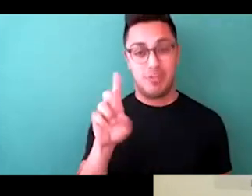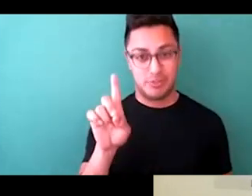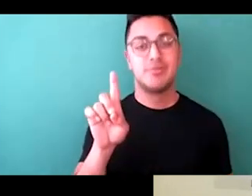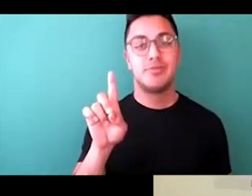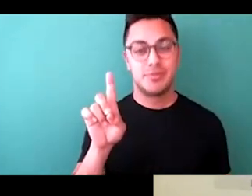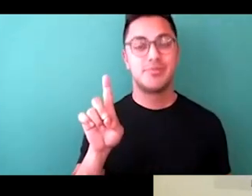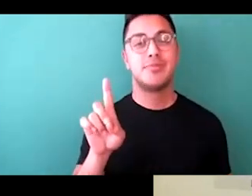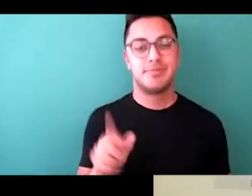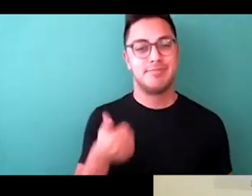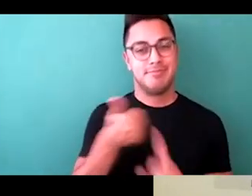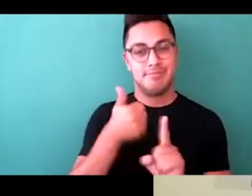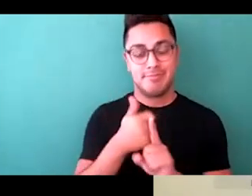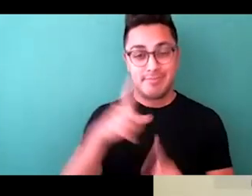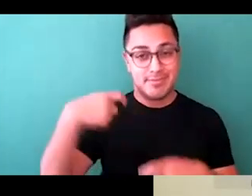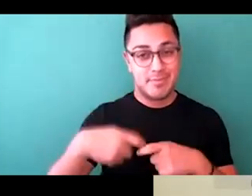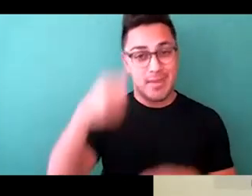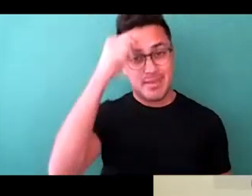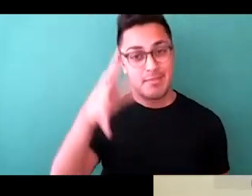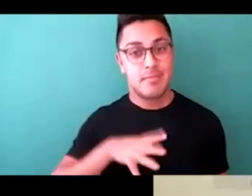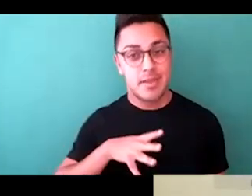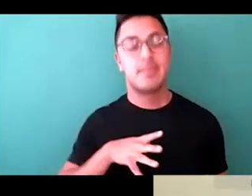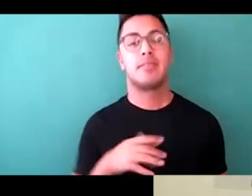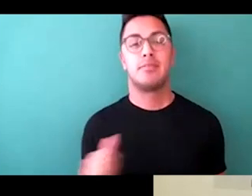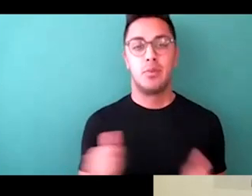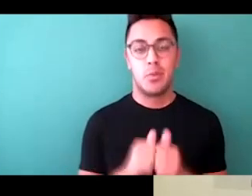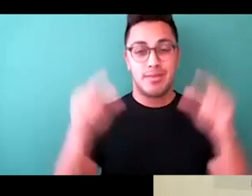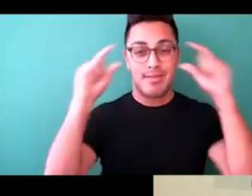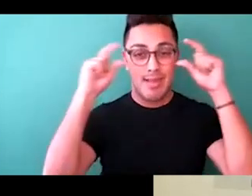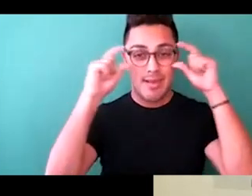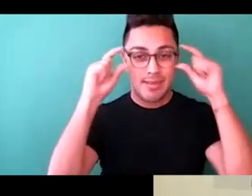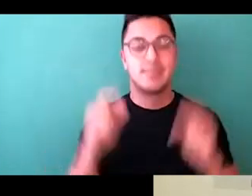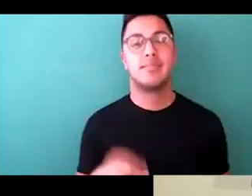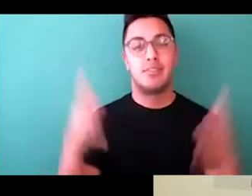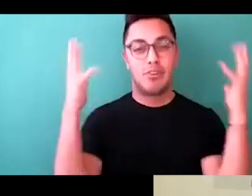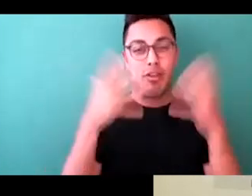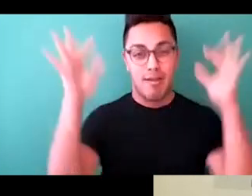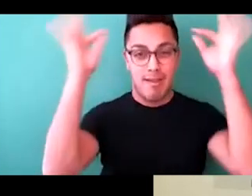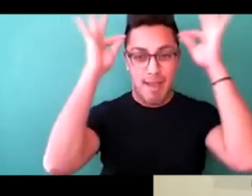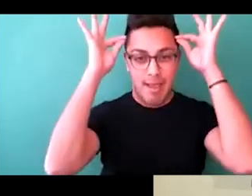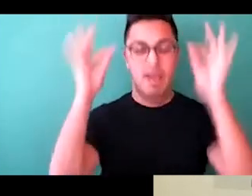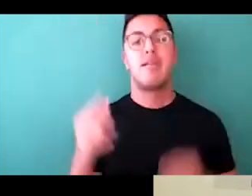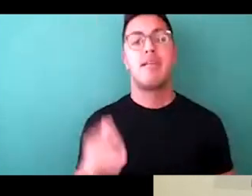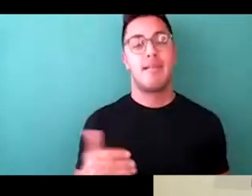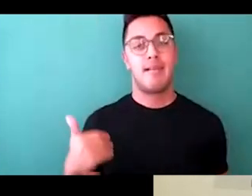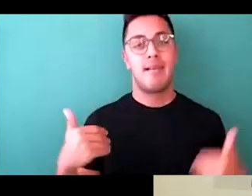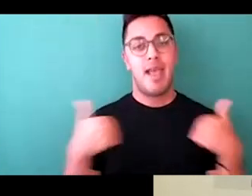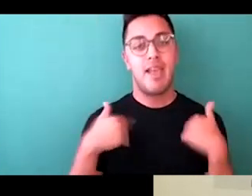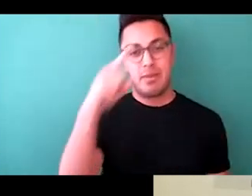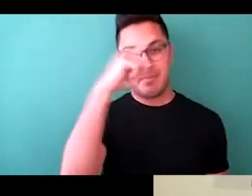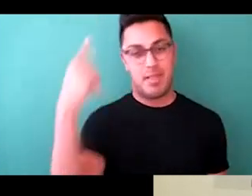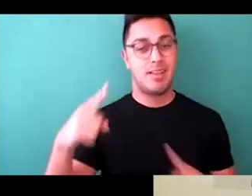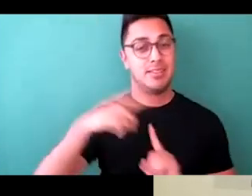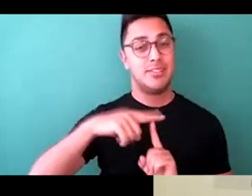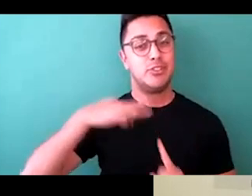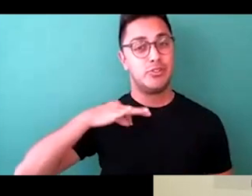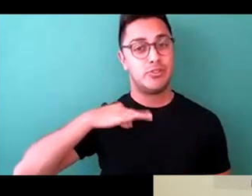who is a Hispanic male with glasses, dark hair, wearing a black t-shirt.